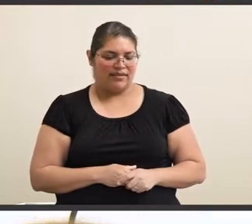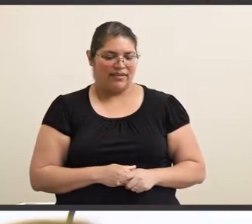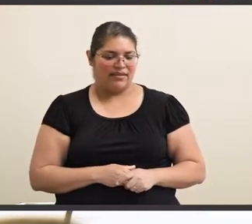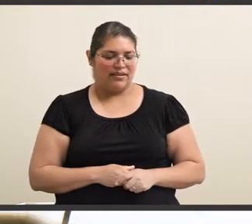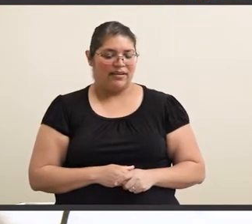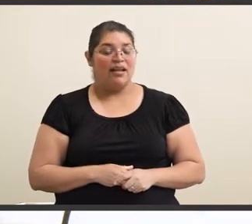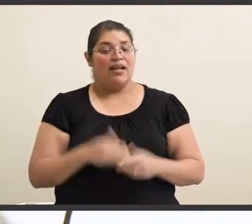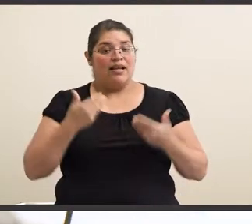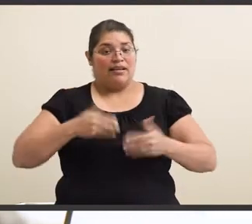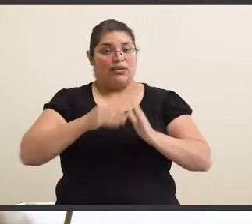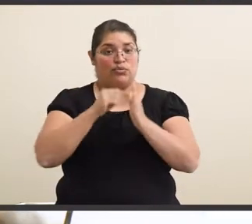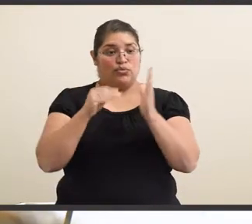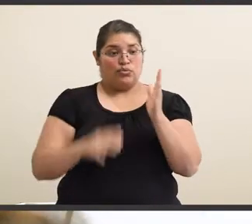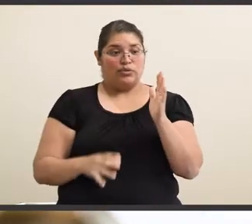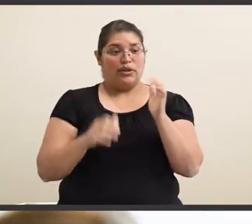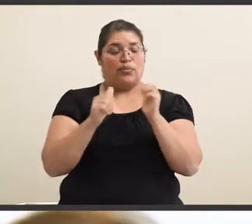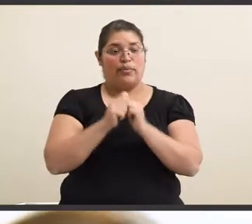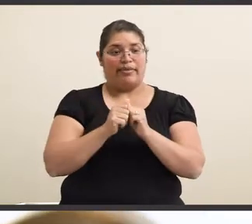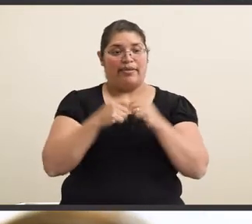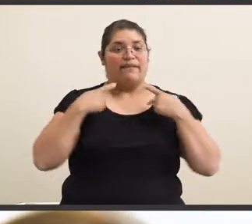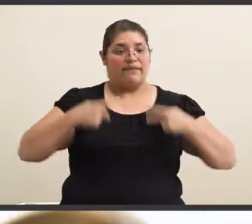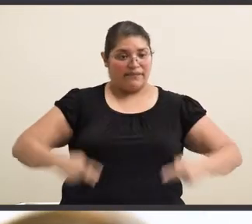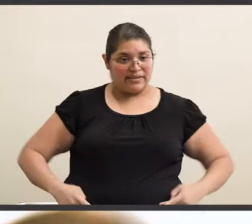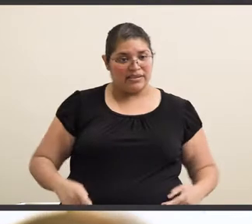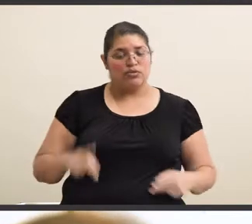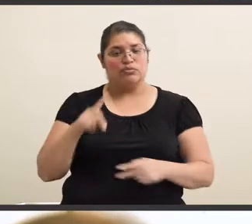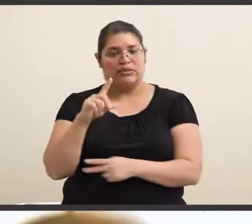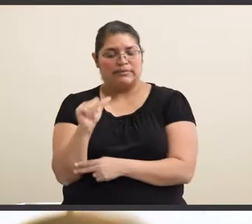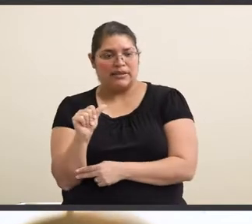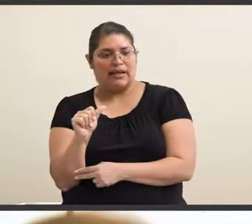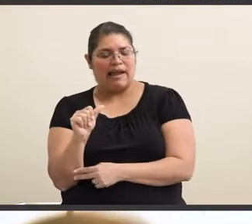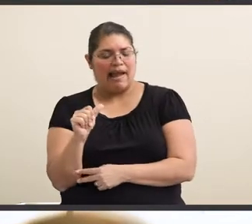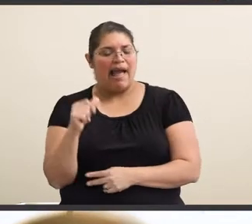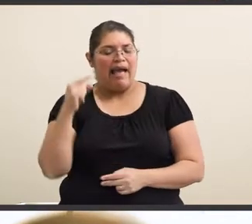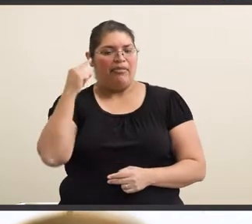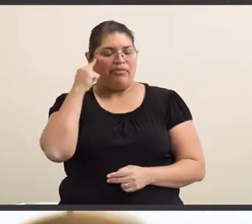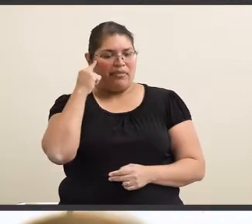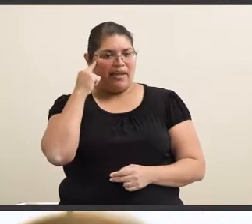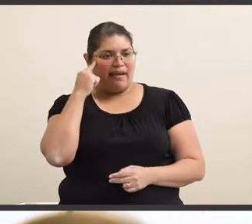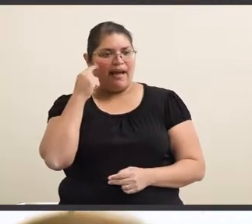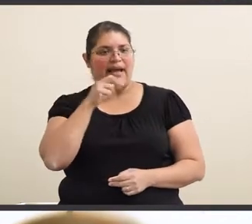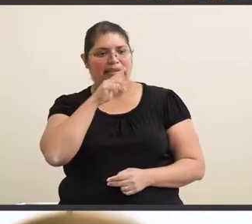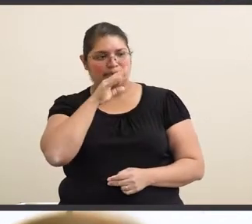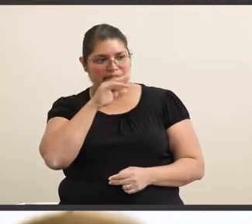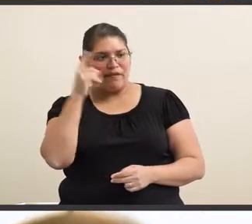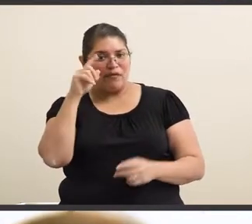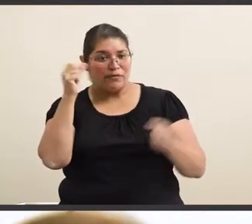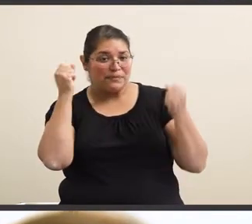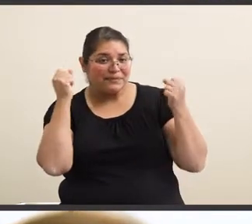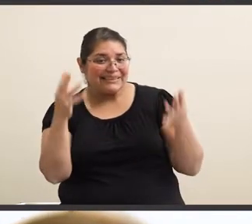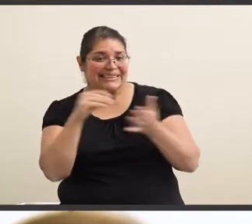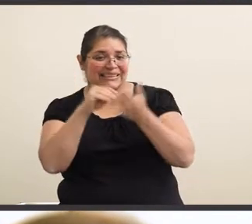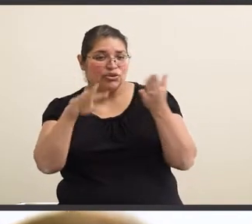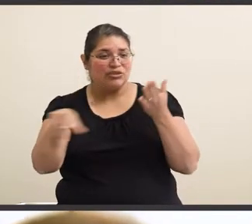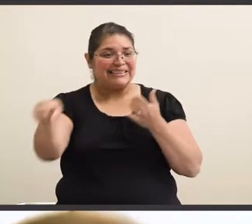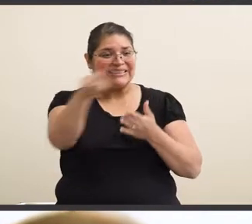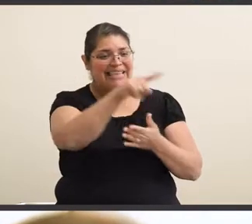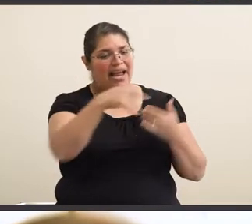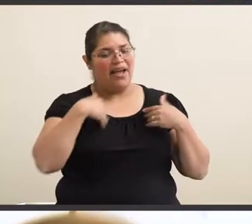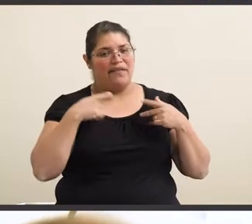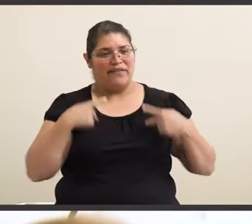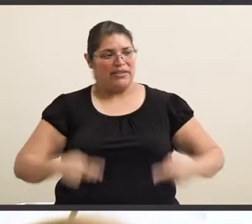As a student with a physical disability, I think I speak for all students that have a physical